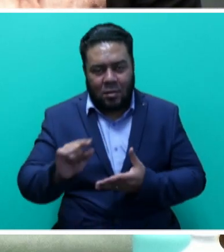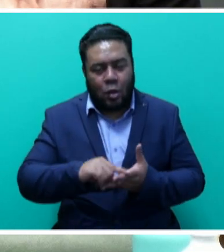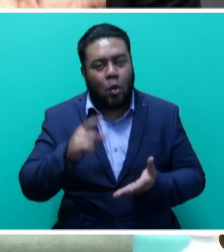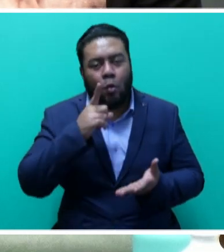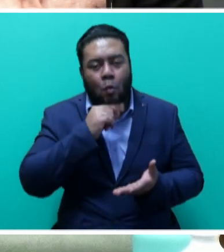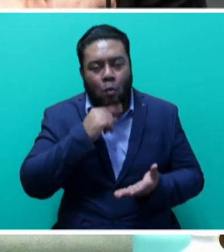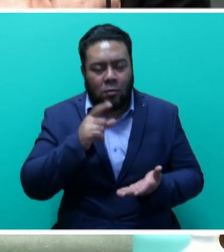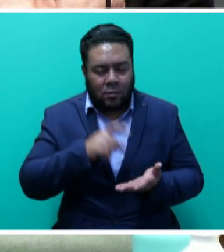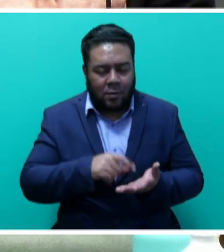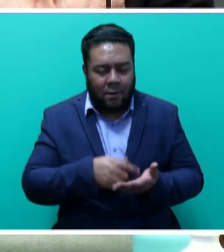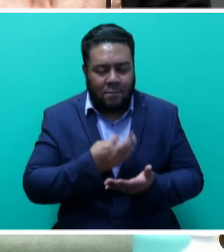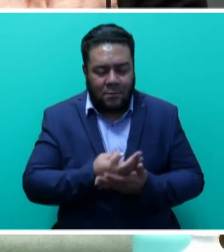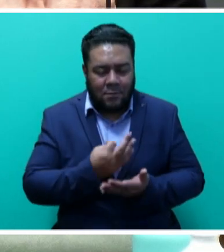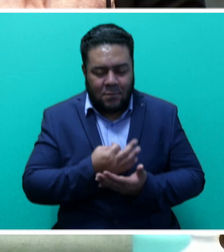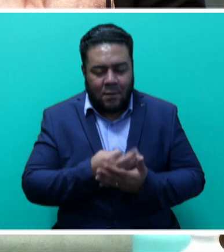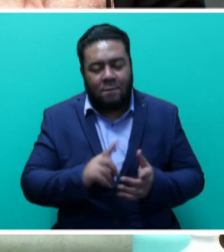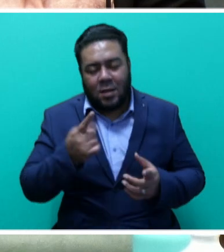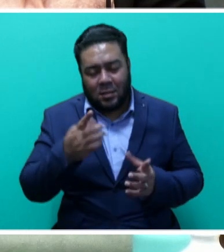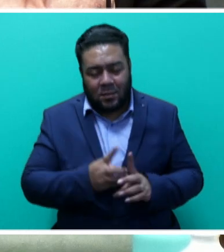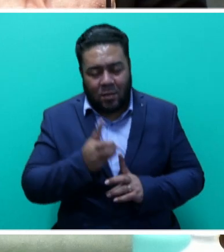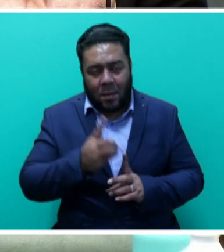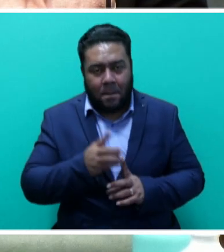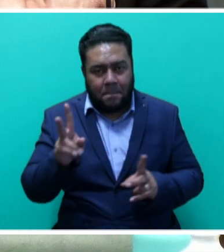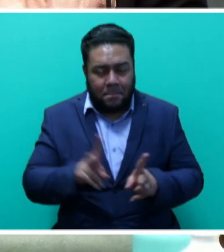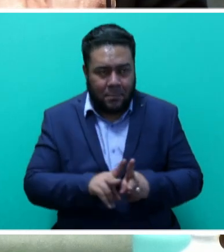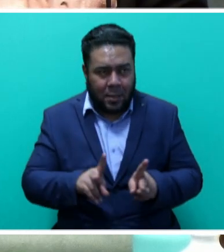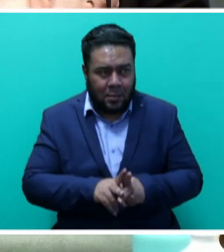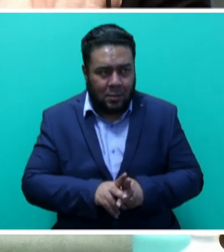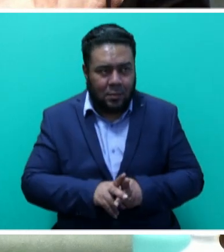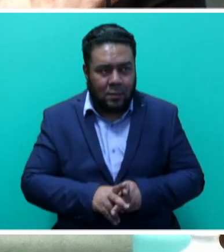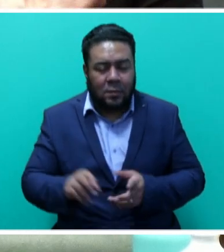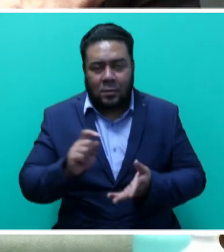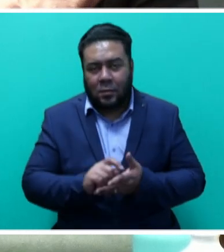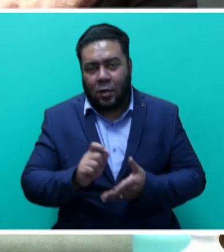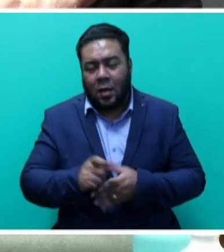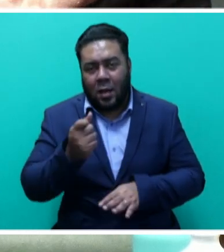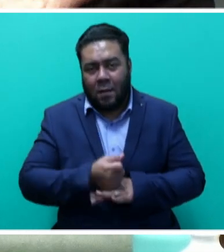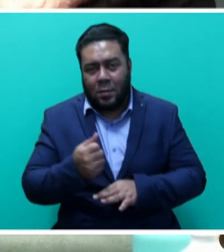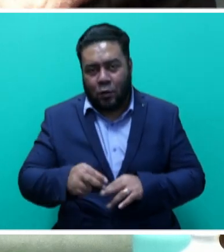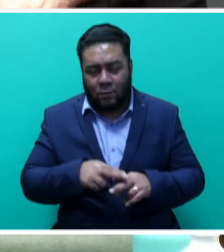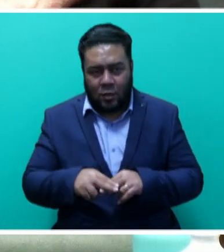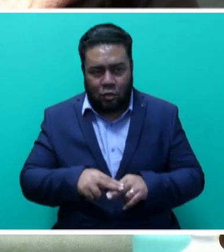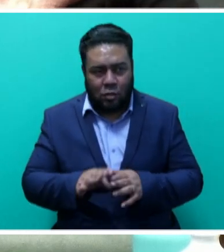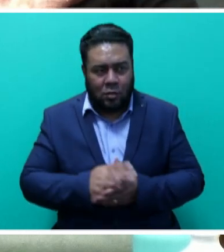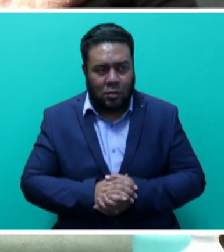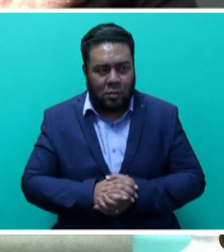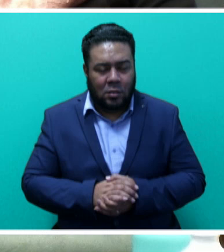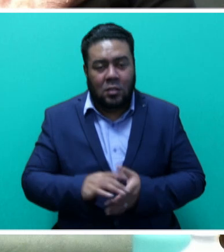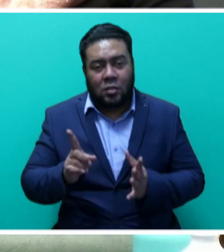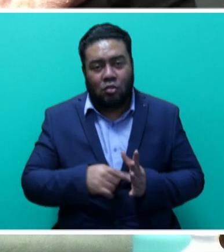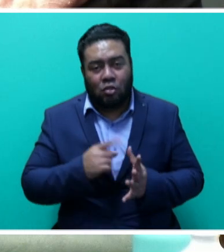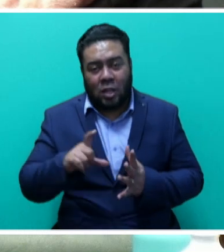and is the first development partner to provide very concessional loan facility to the government of Fiji. So, JICA's